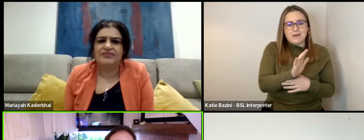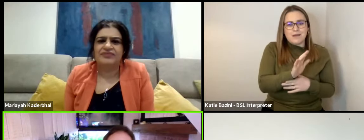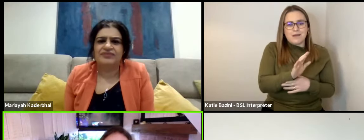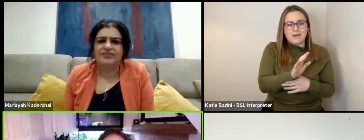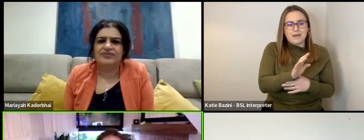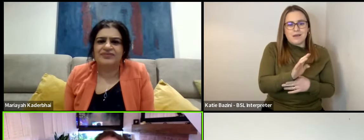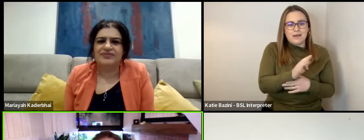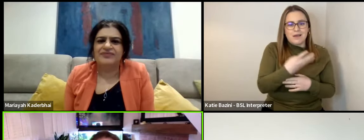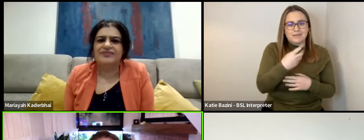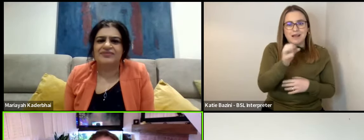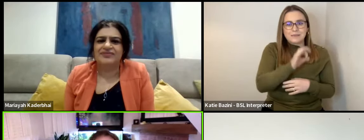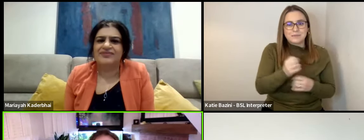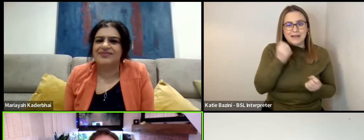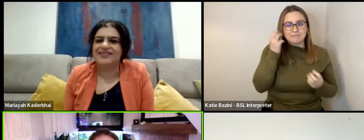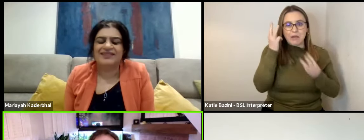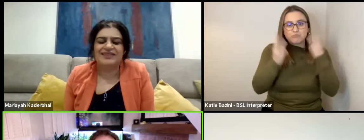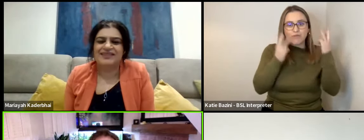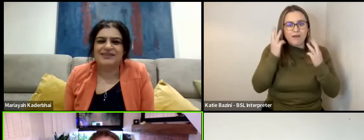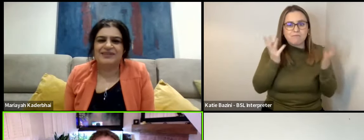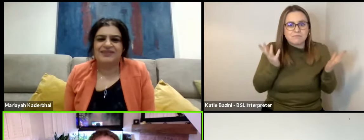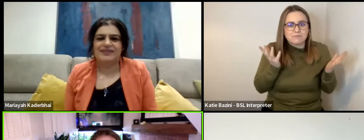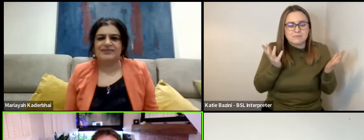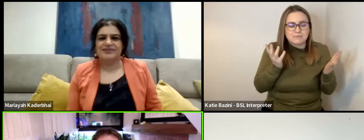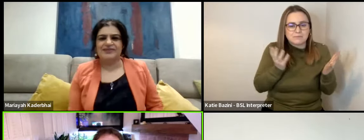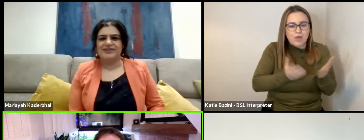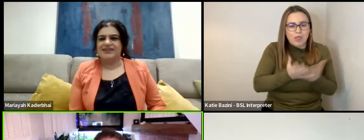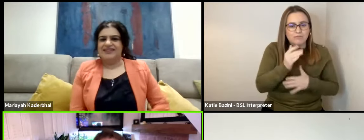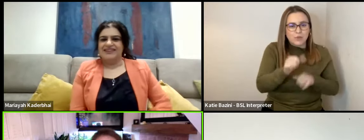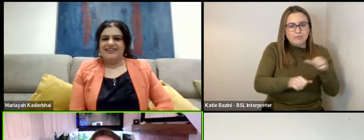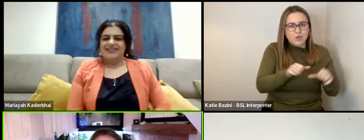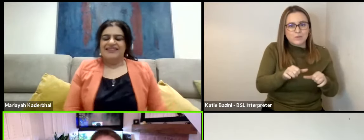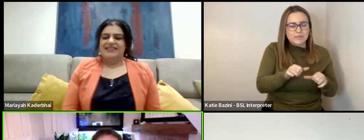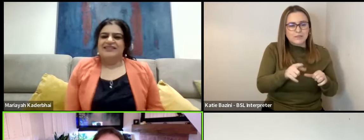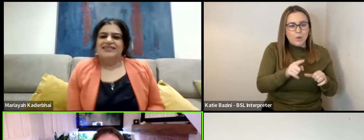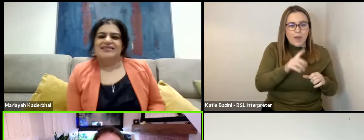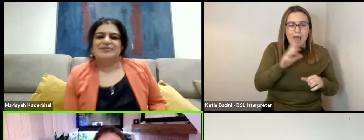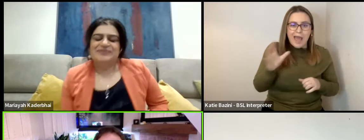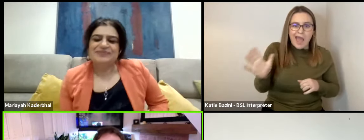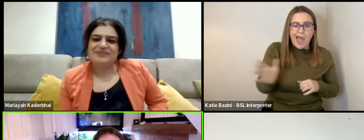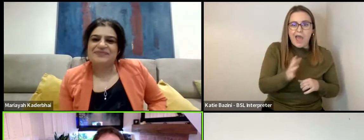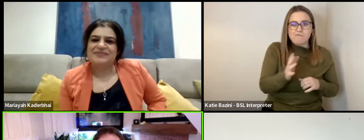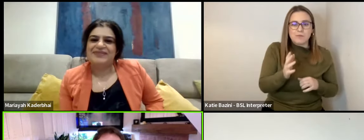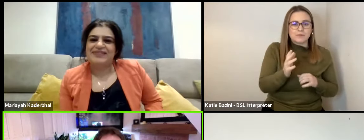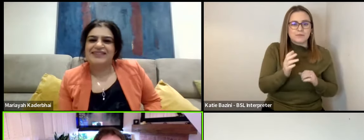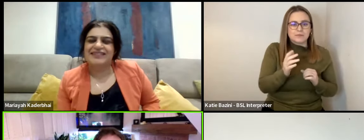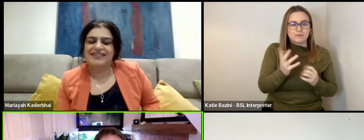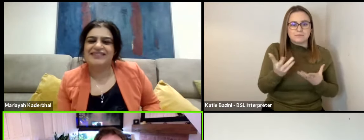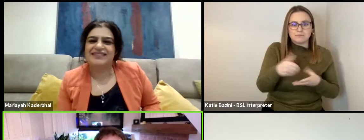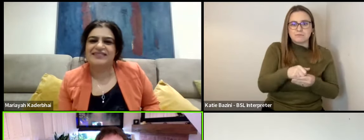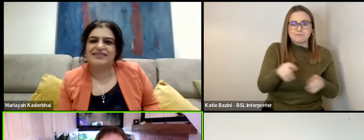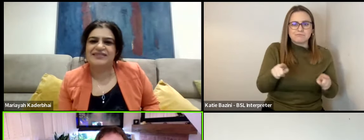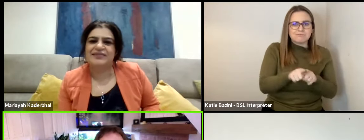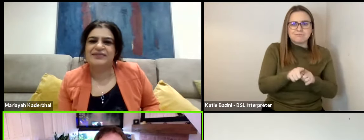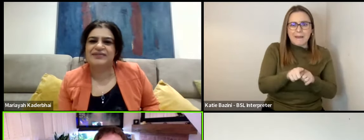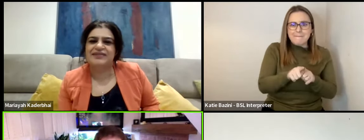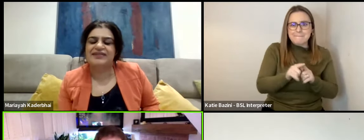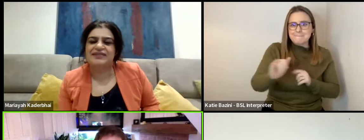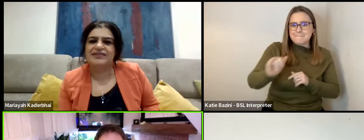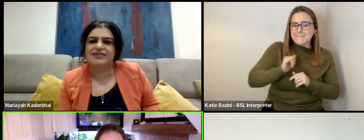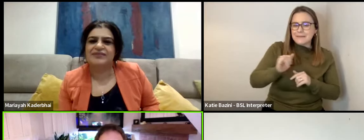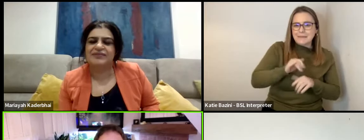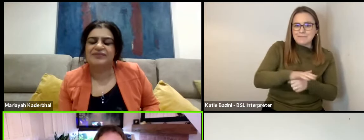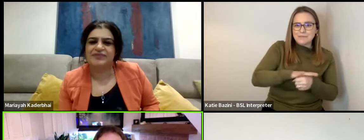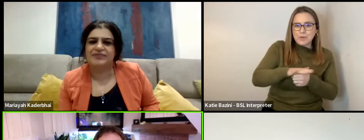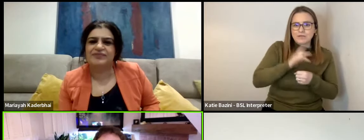% improvised over the process. So everybody else is on that same page as me with the